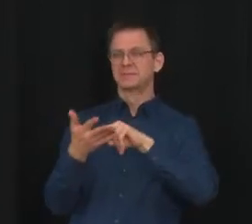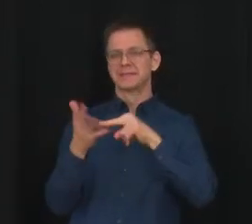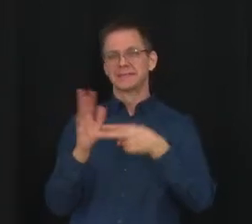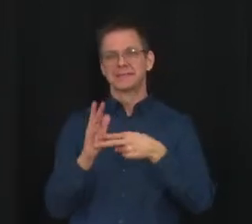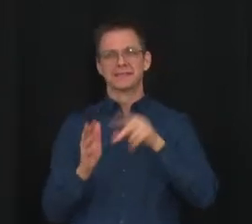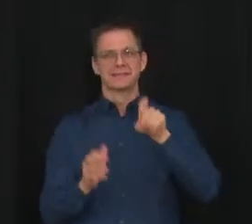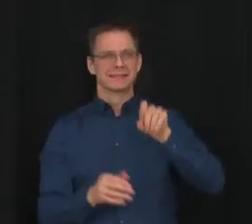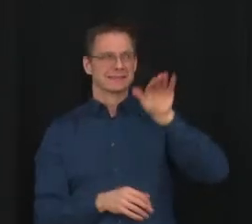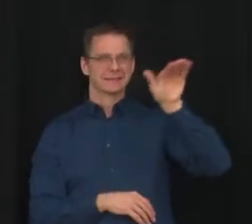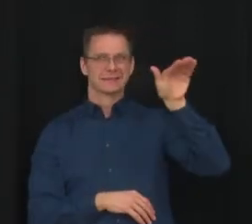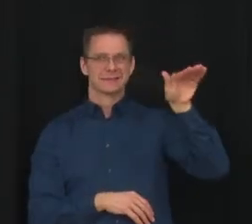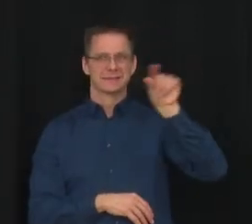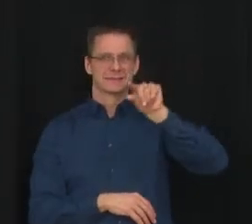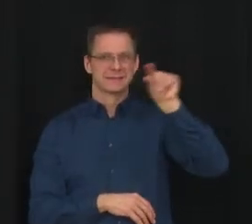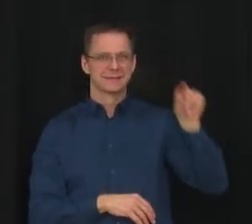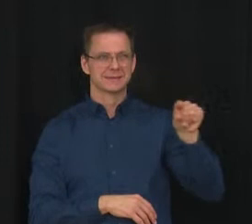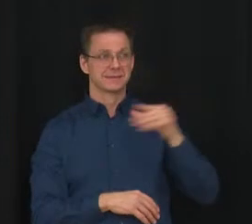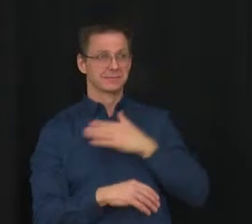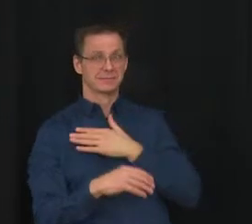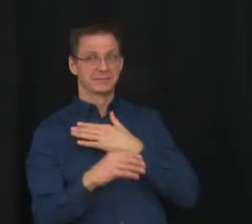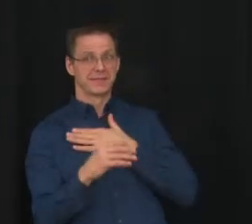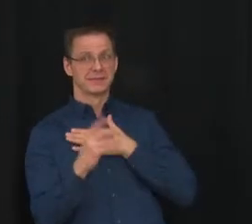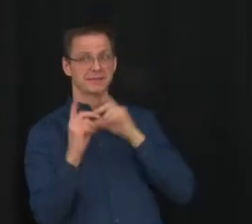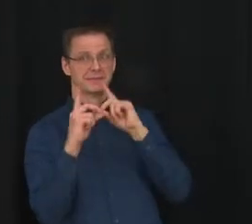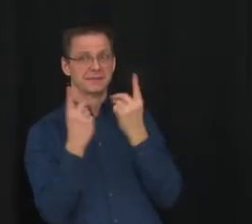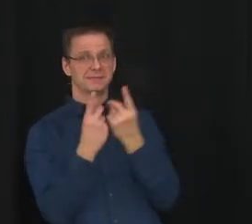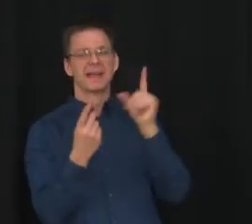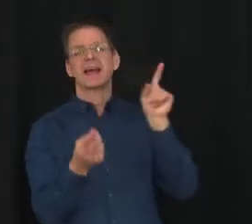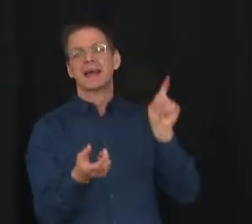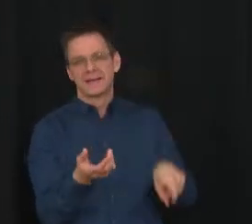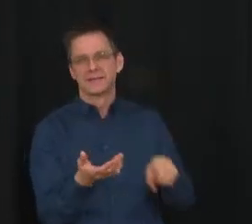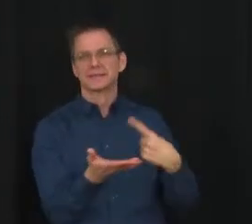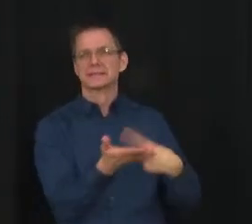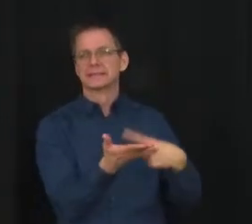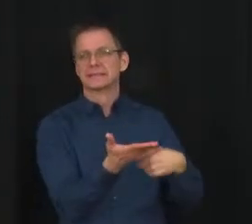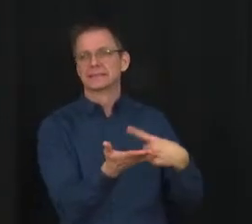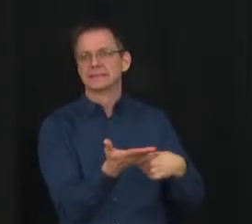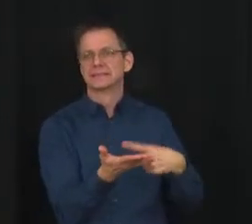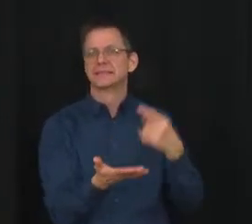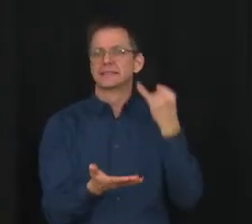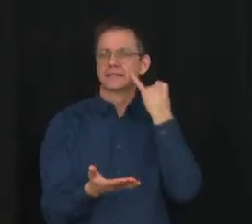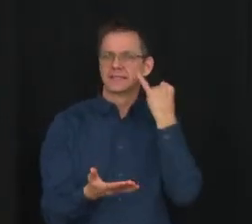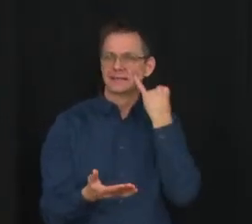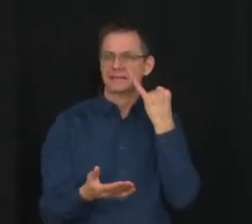approach my department and we would have the conversations on if there's a shift required for a larger group of individuals.